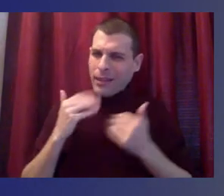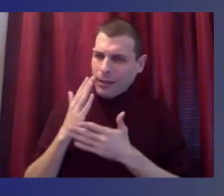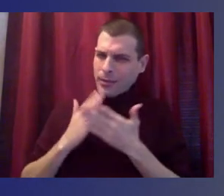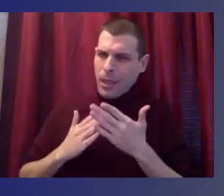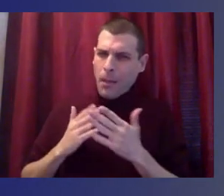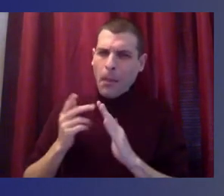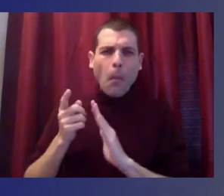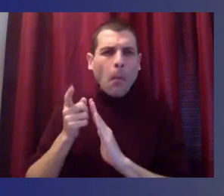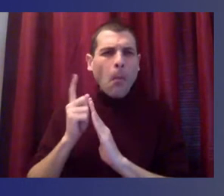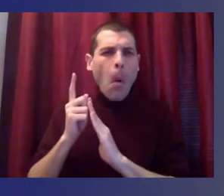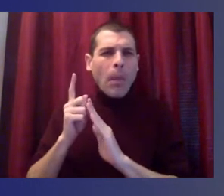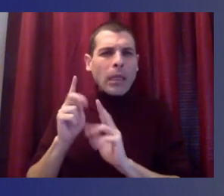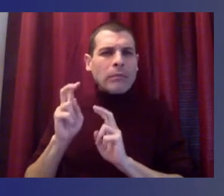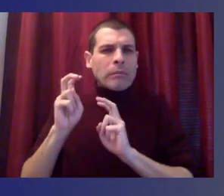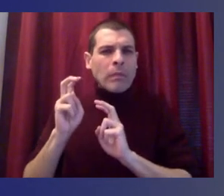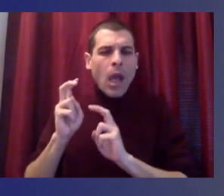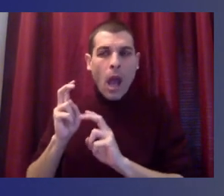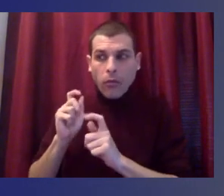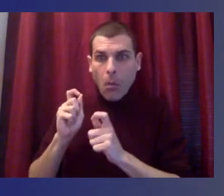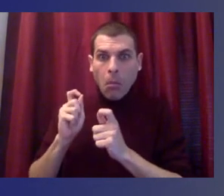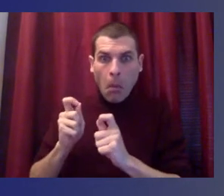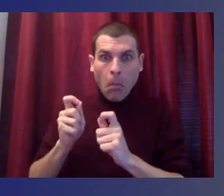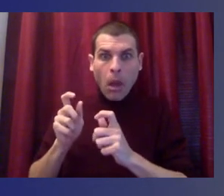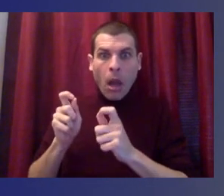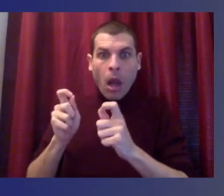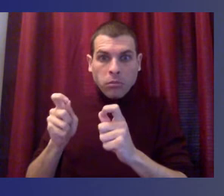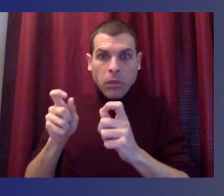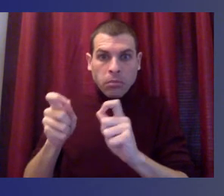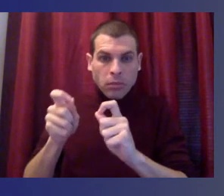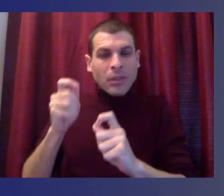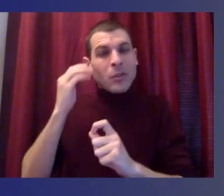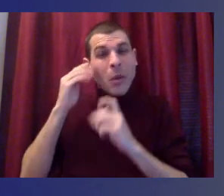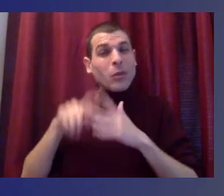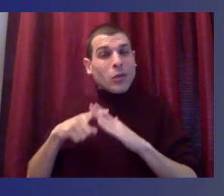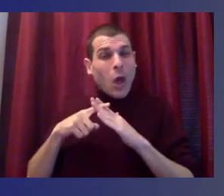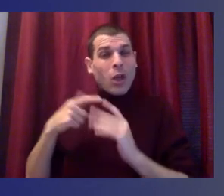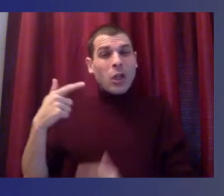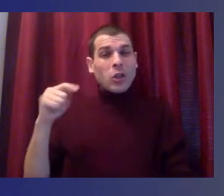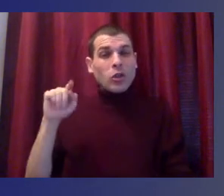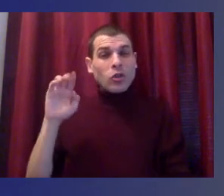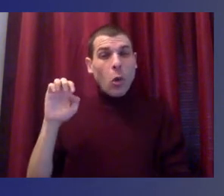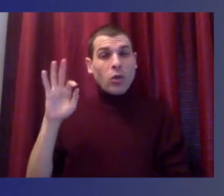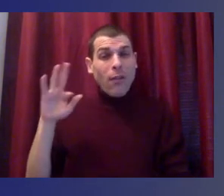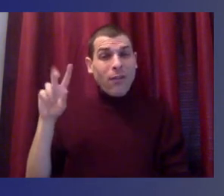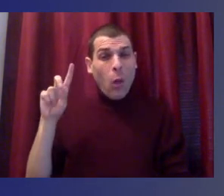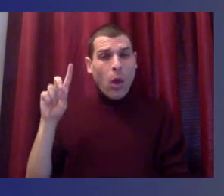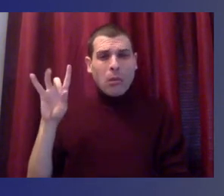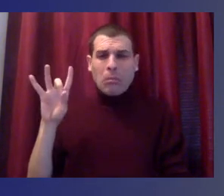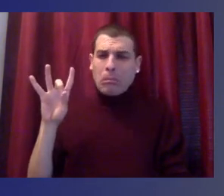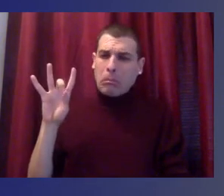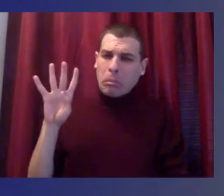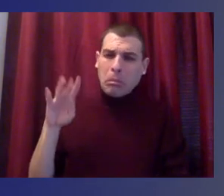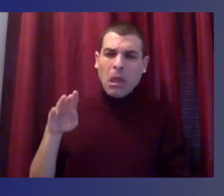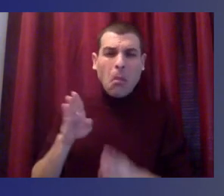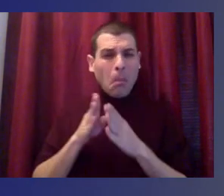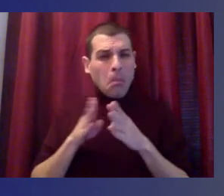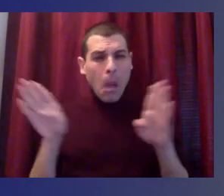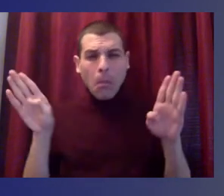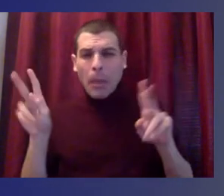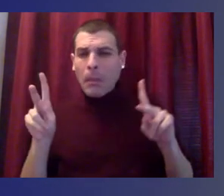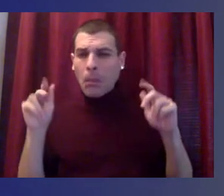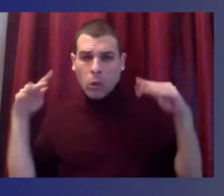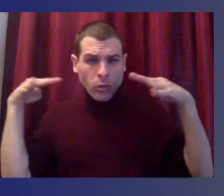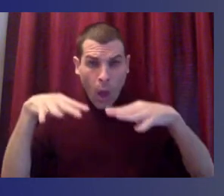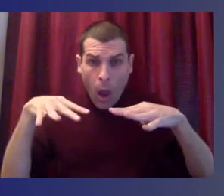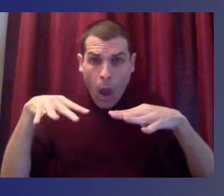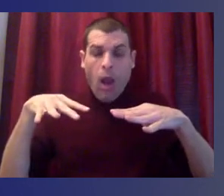think, in our social fabric. The tragic and public murder of George Floyd last summer, you know, inspired this national uprising in our